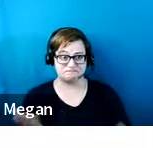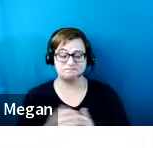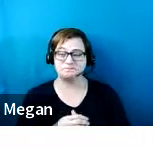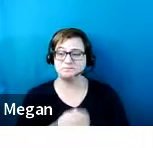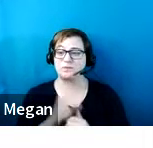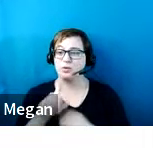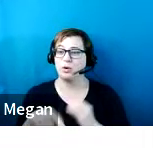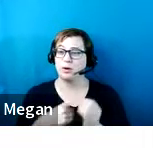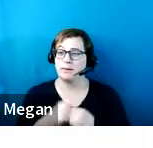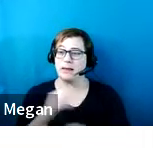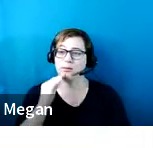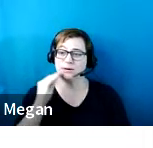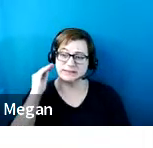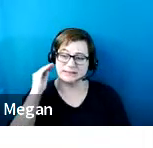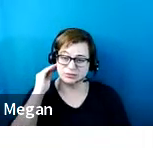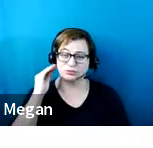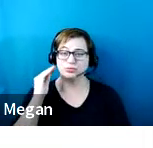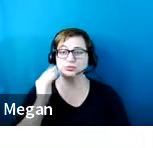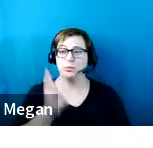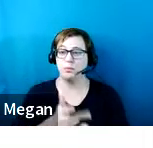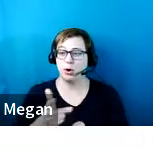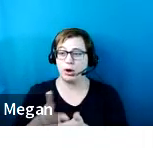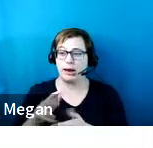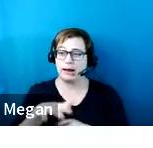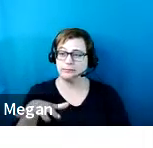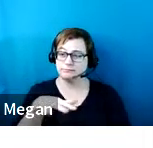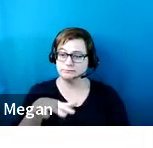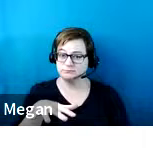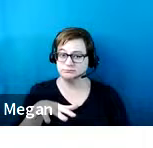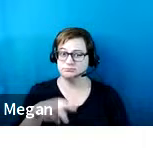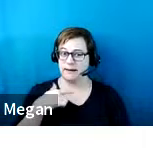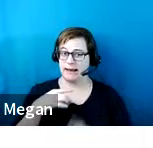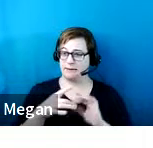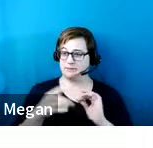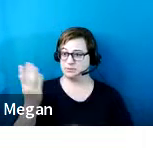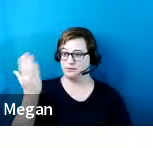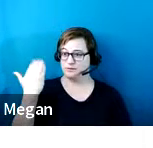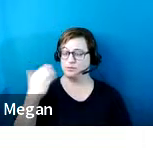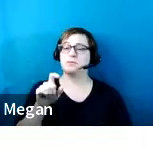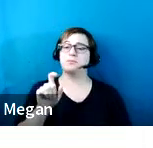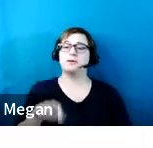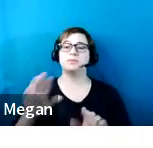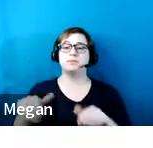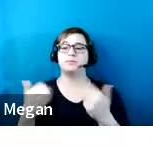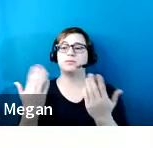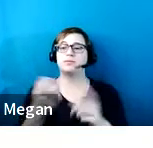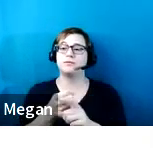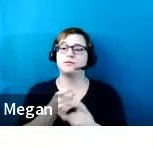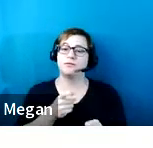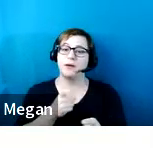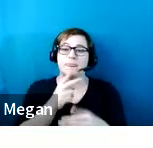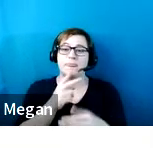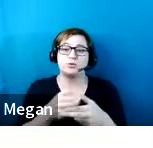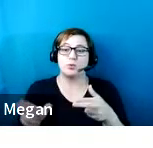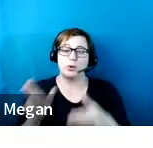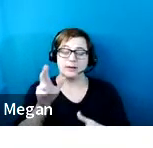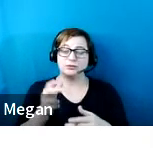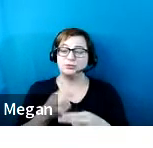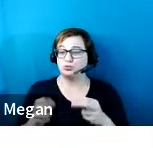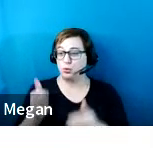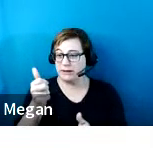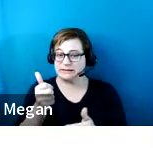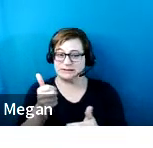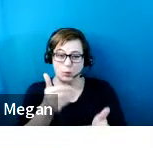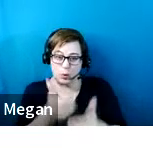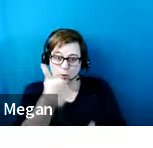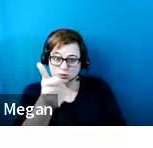residential and parking spaces, as I mentioned previously, spaces must be provided on the shortest accessible route to the